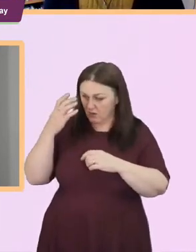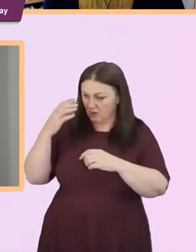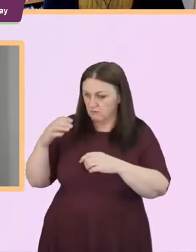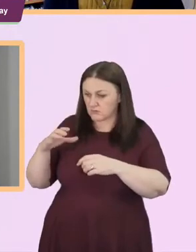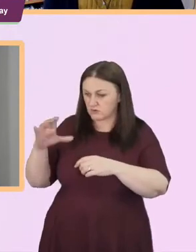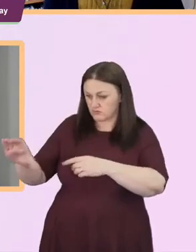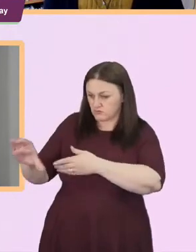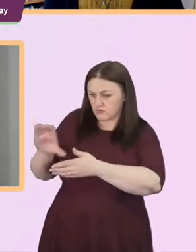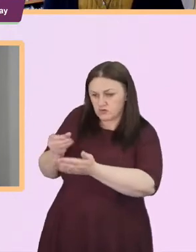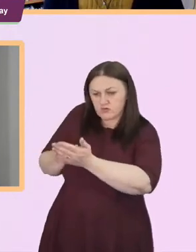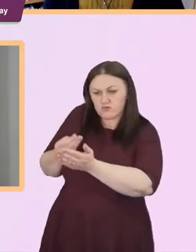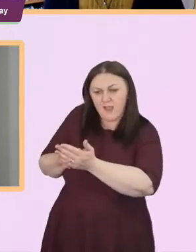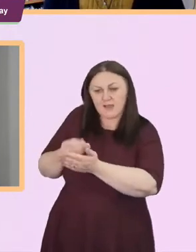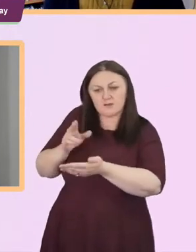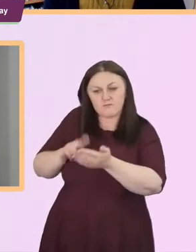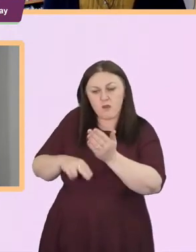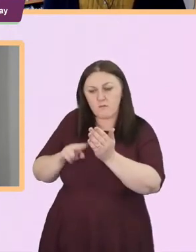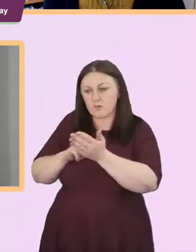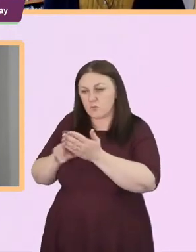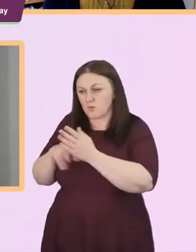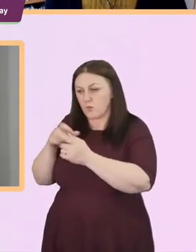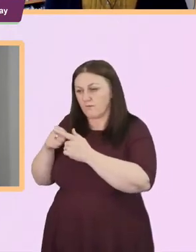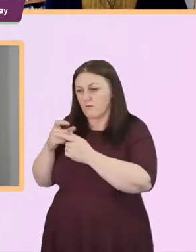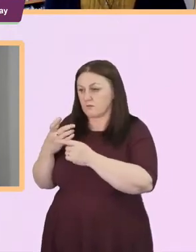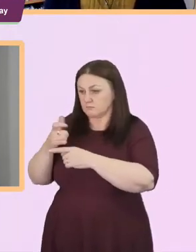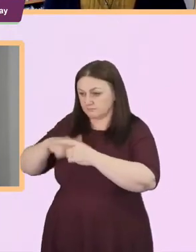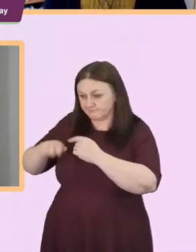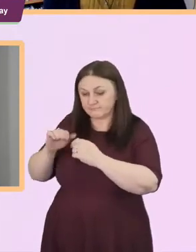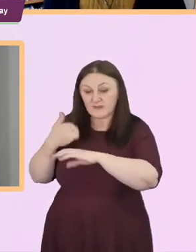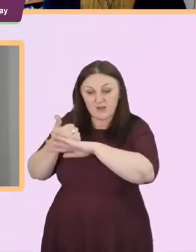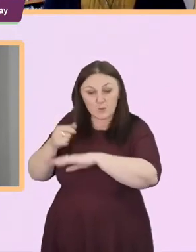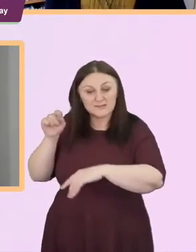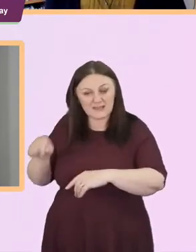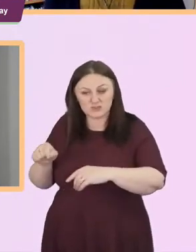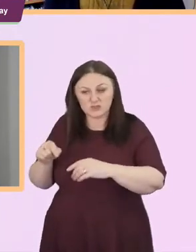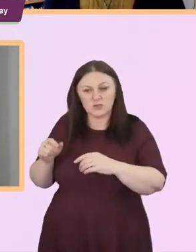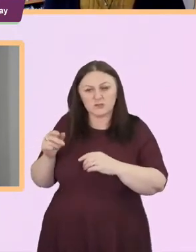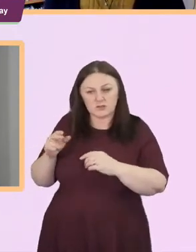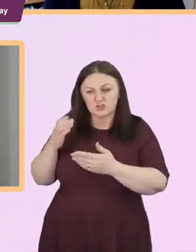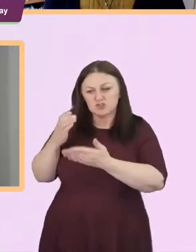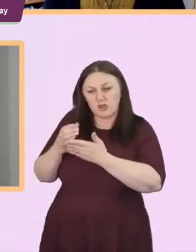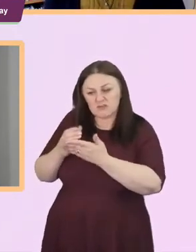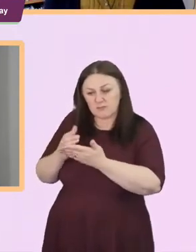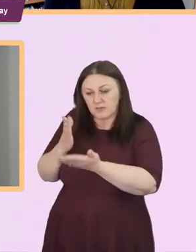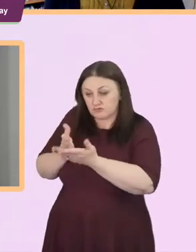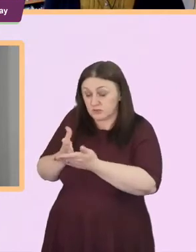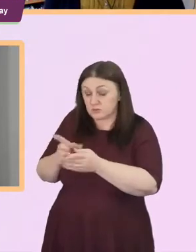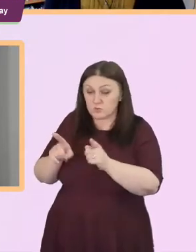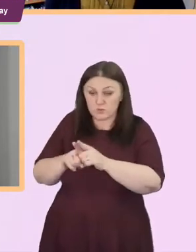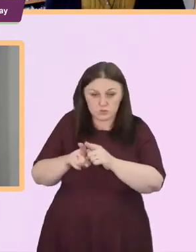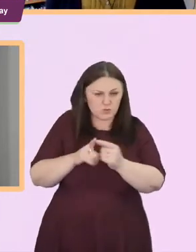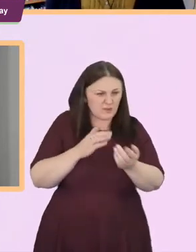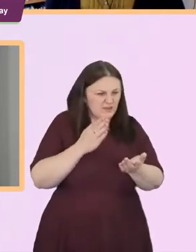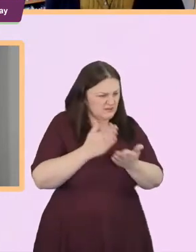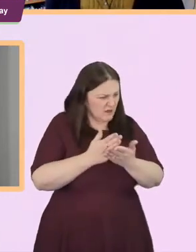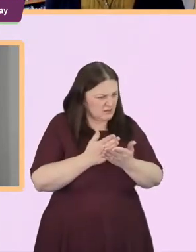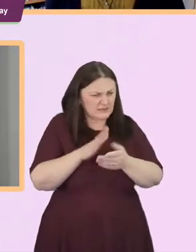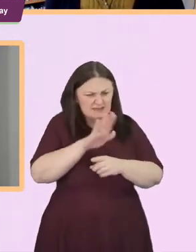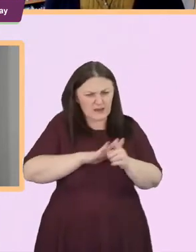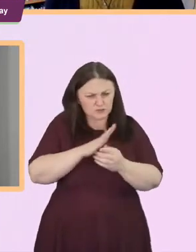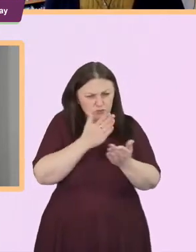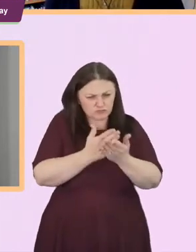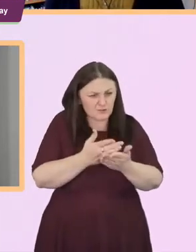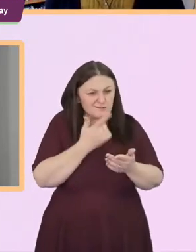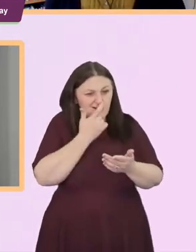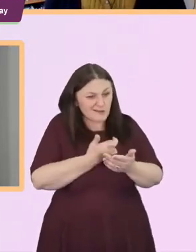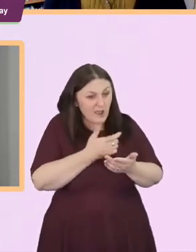which is a charitable trust um but so I think the national churches trust also offer grants for um upgrading your building to make